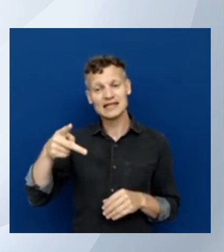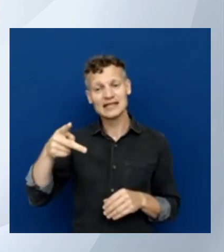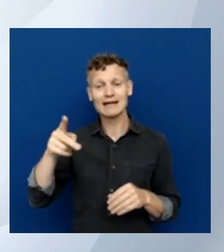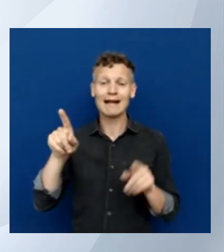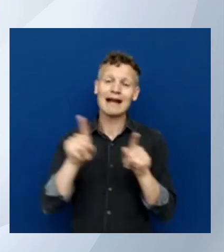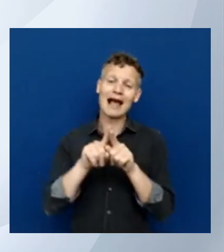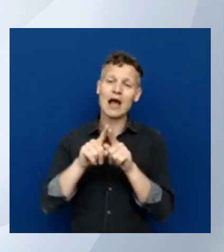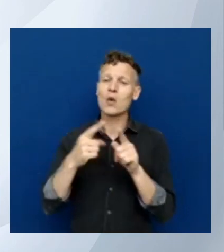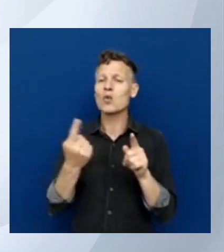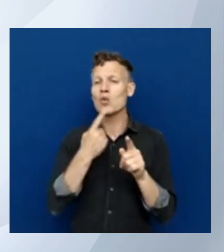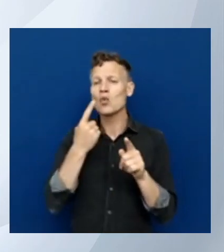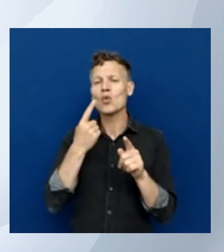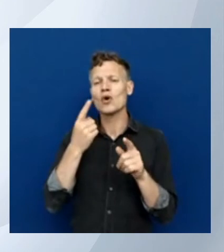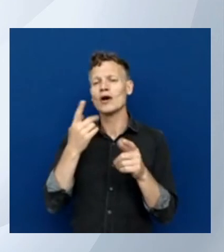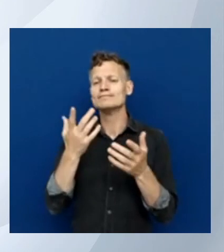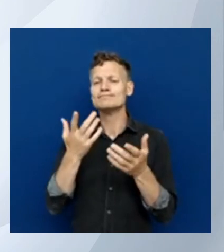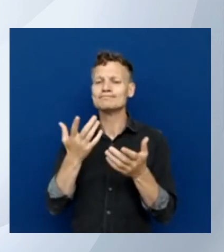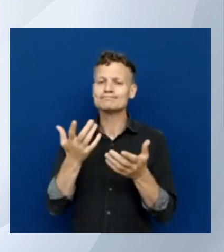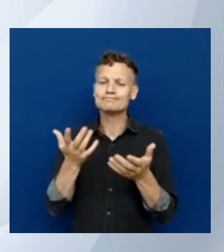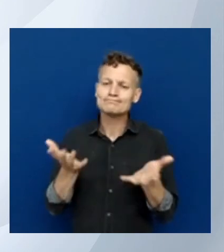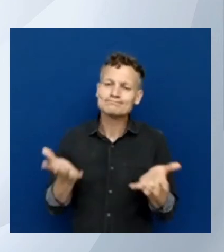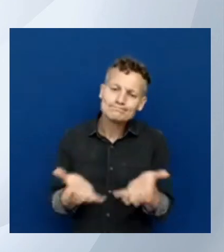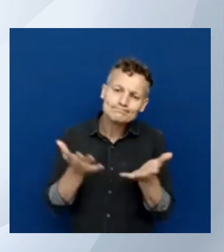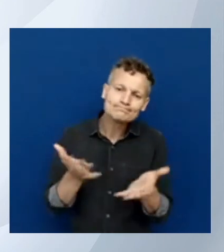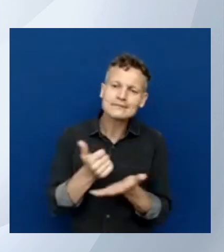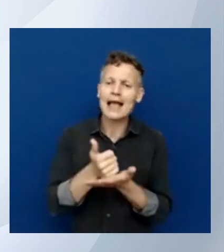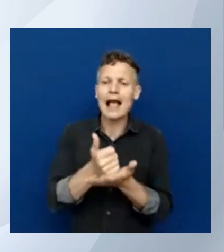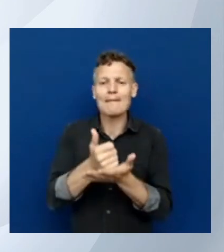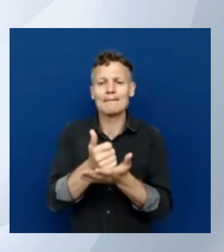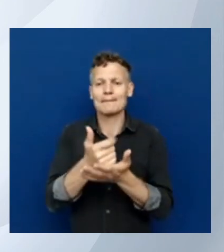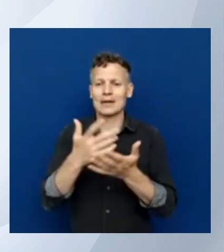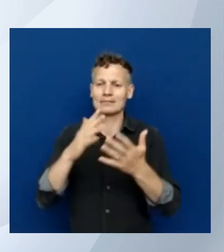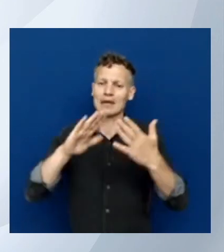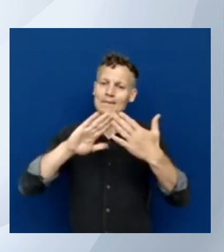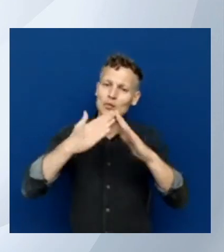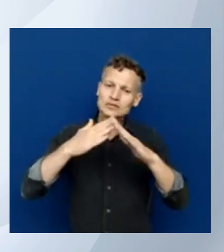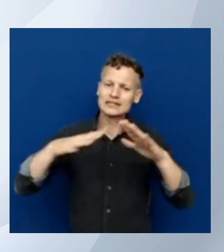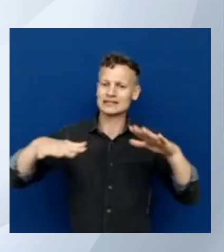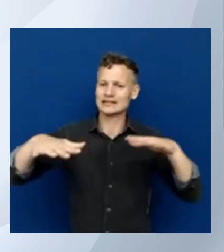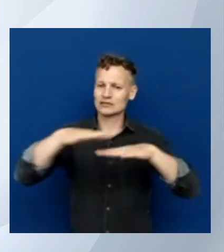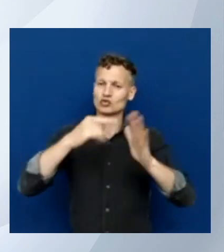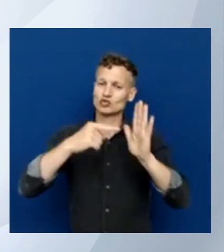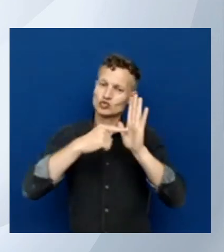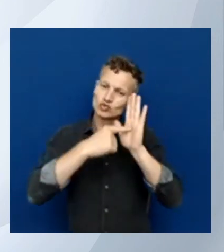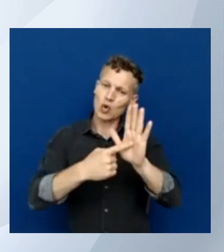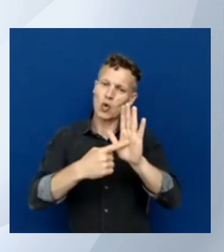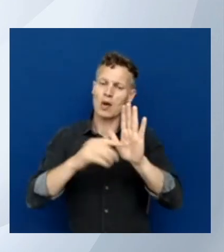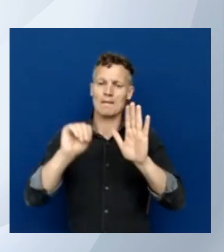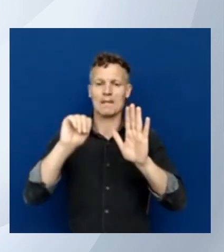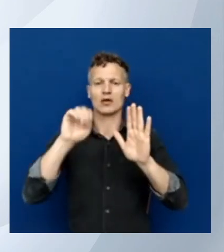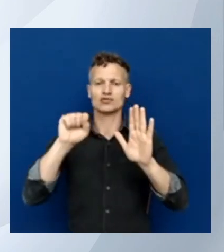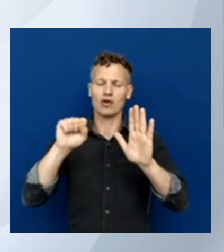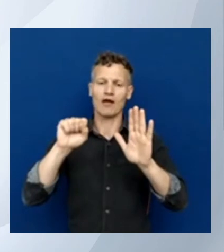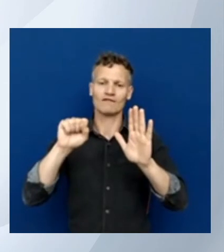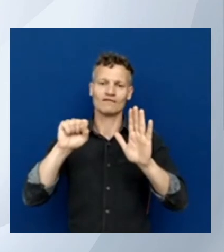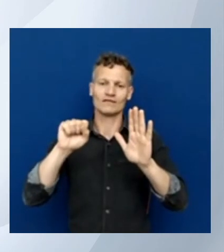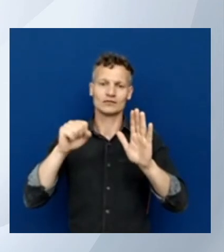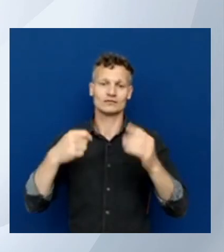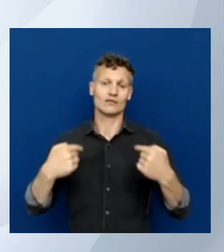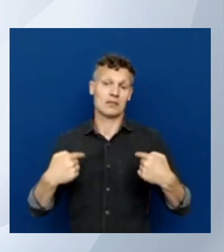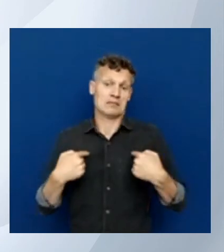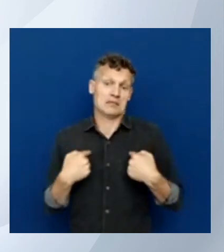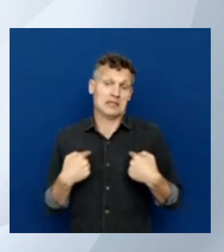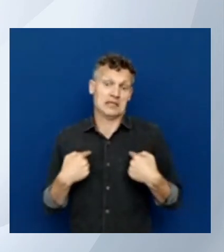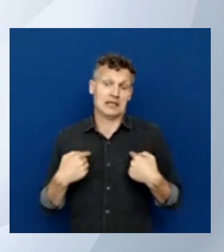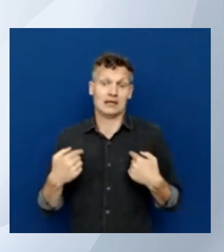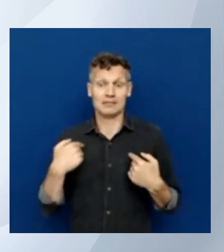into showing Microsoft products to the community for me I'm speaking at conferences and I